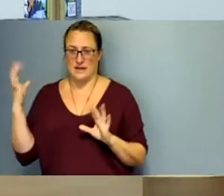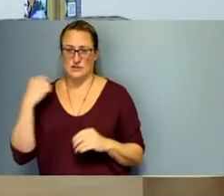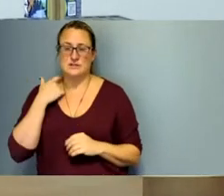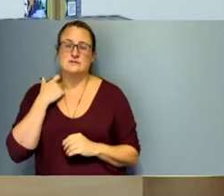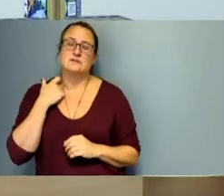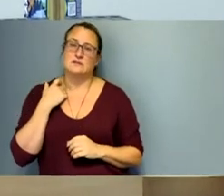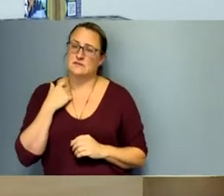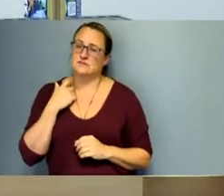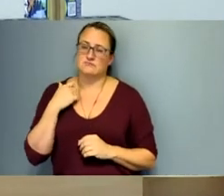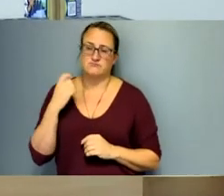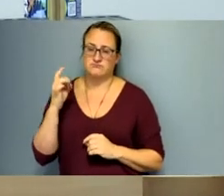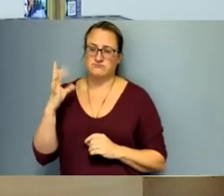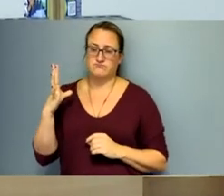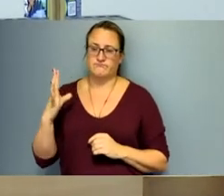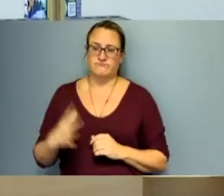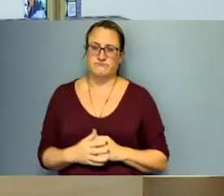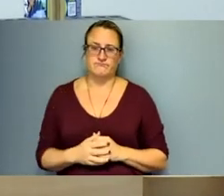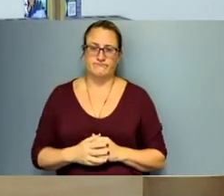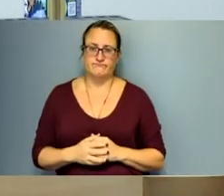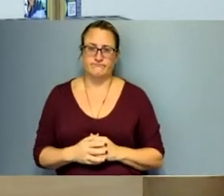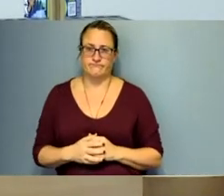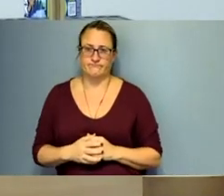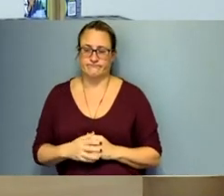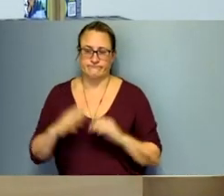um so unexpected